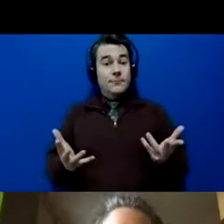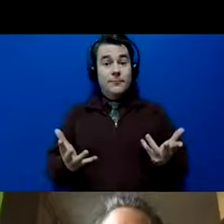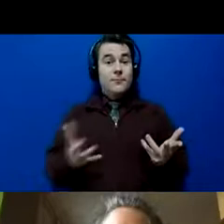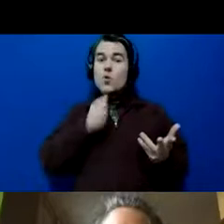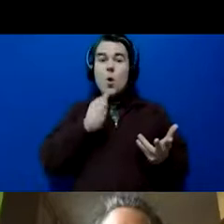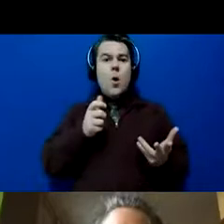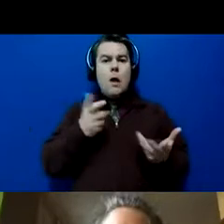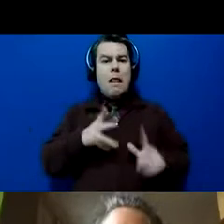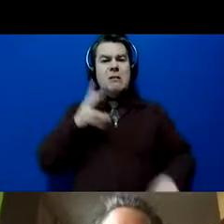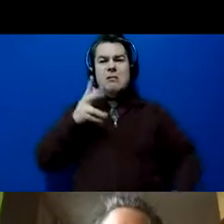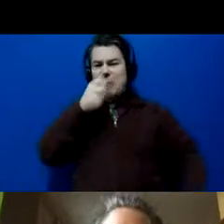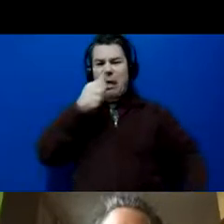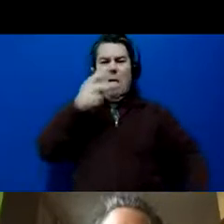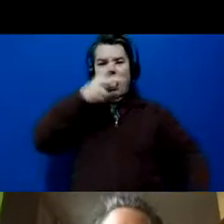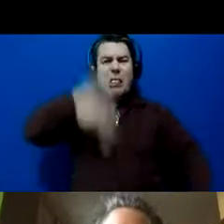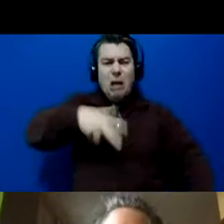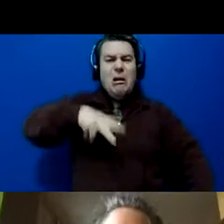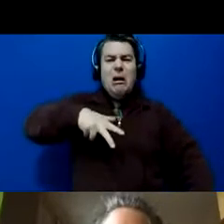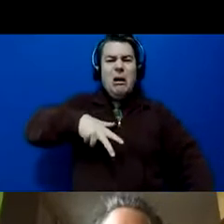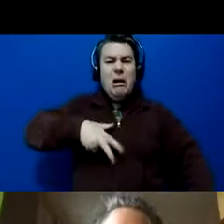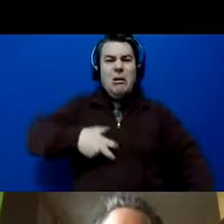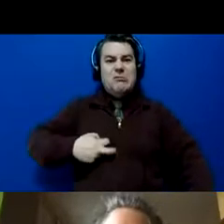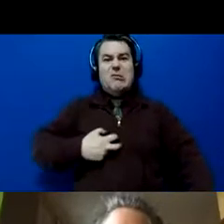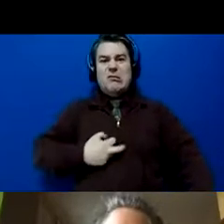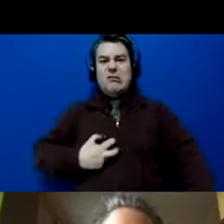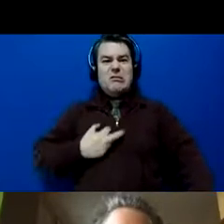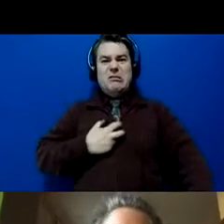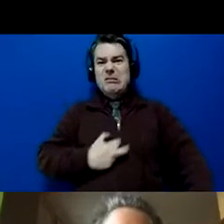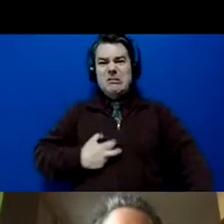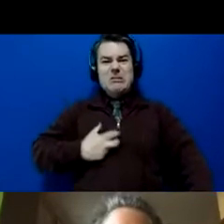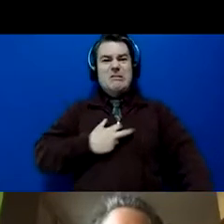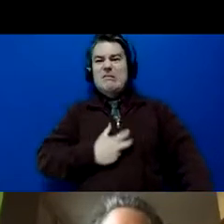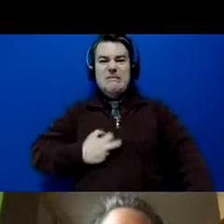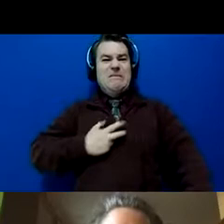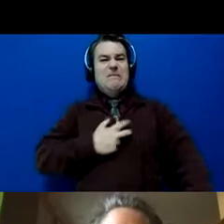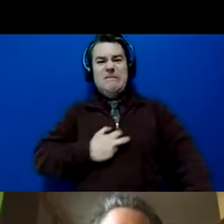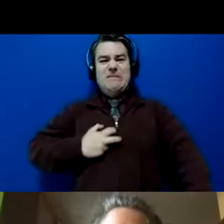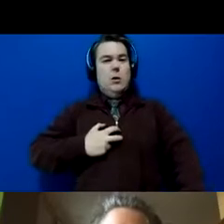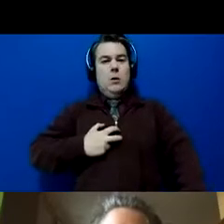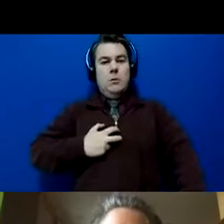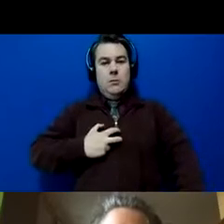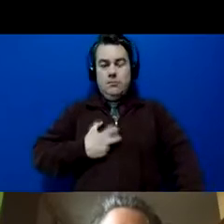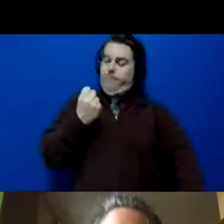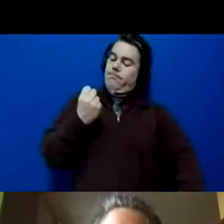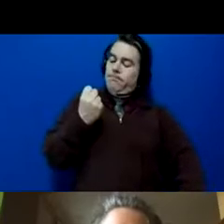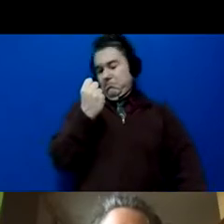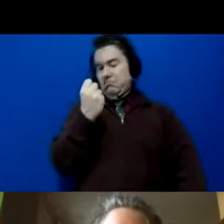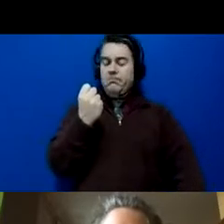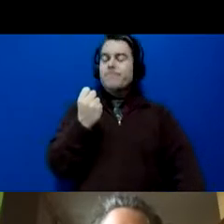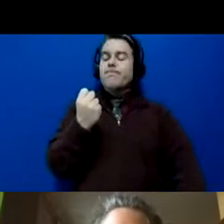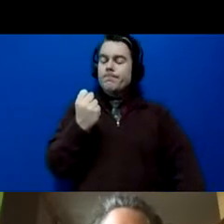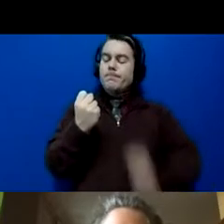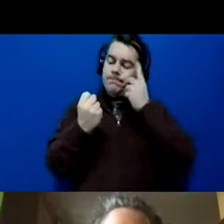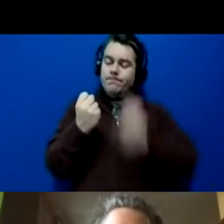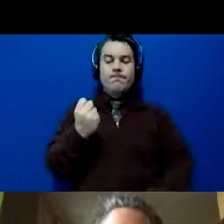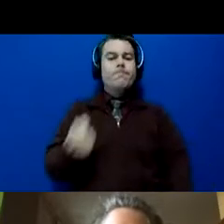fester. Don't let it just sit there and do all this crazy stuff. Get rid of it. It's okay. You can't control the